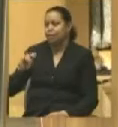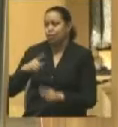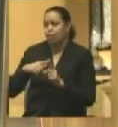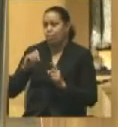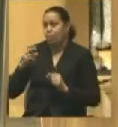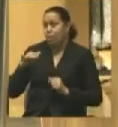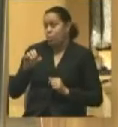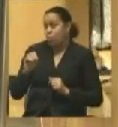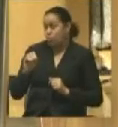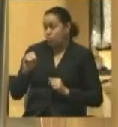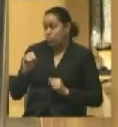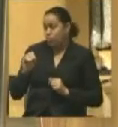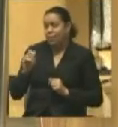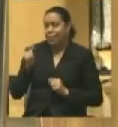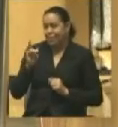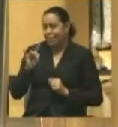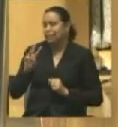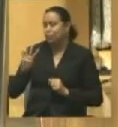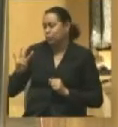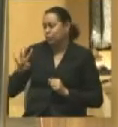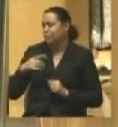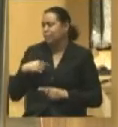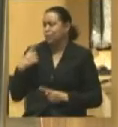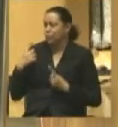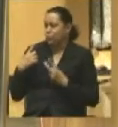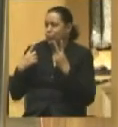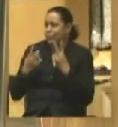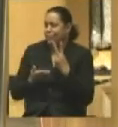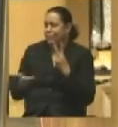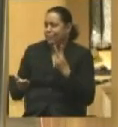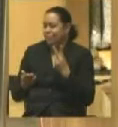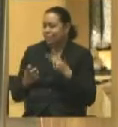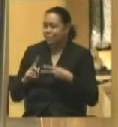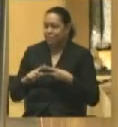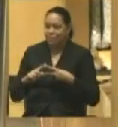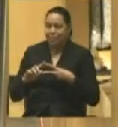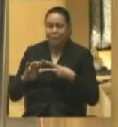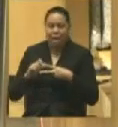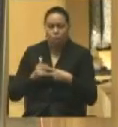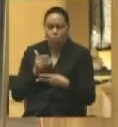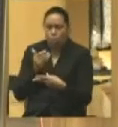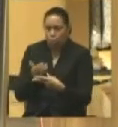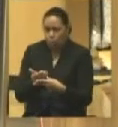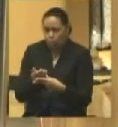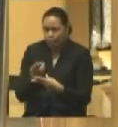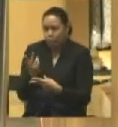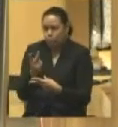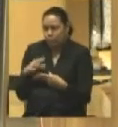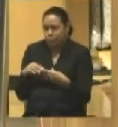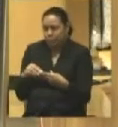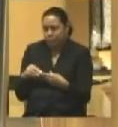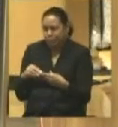And so in 1864. So I'm wondering two things, how closely allied were the